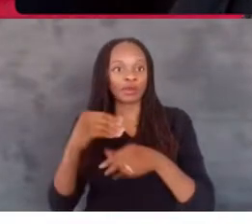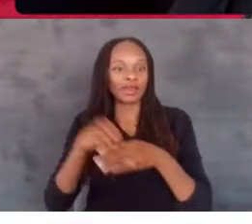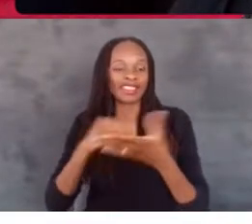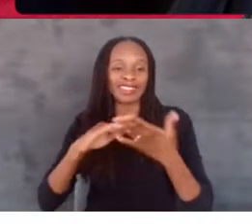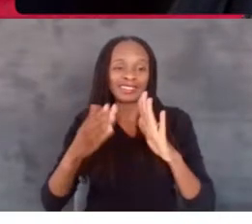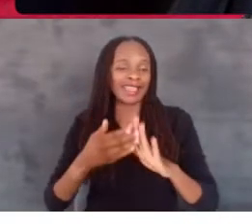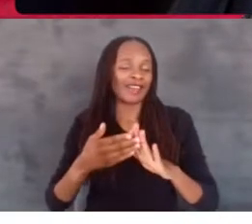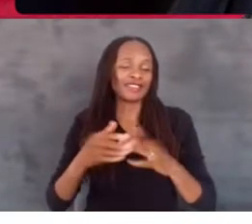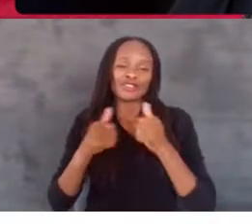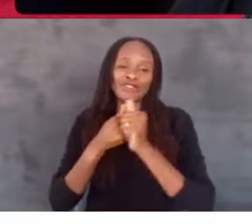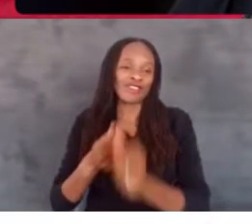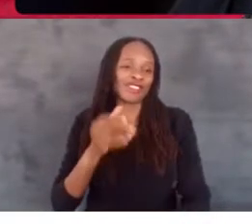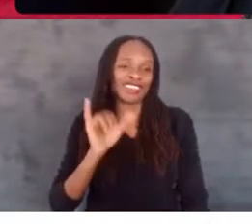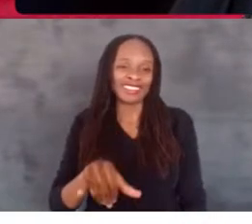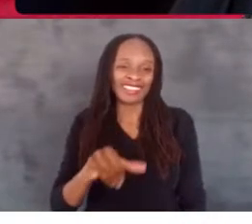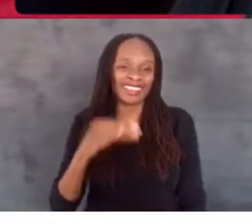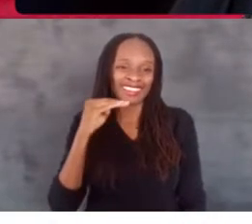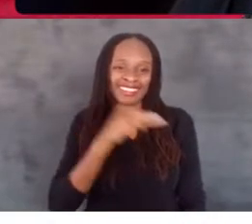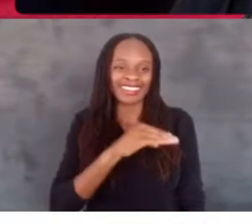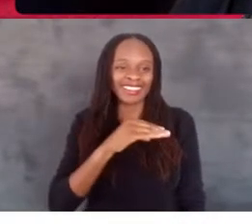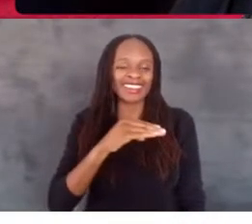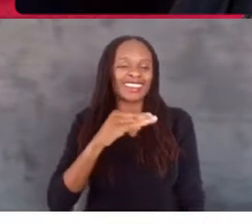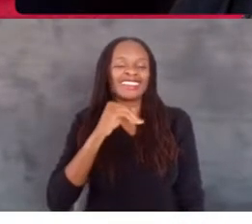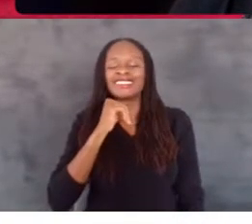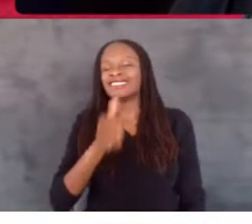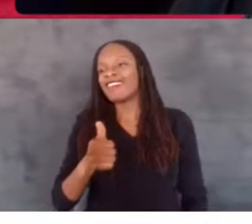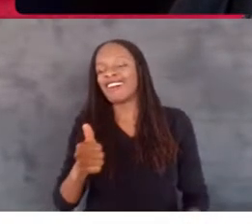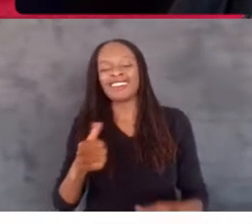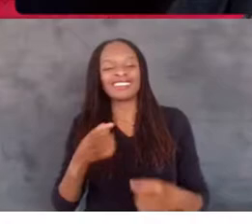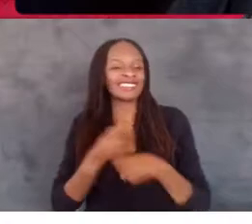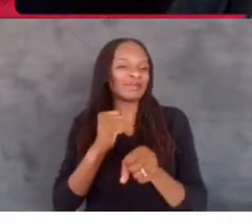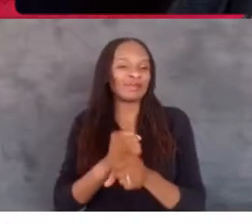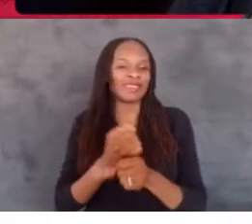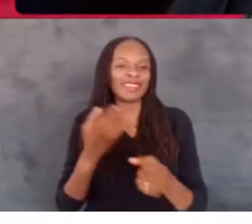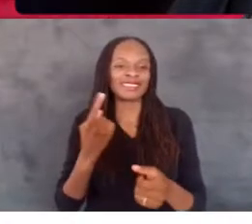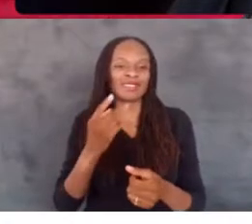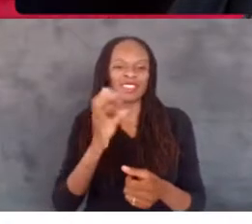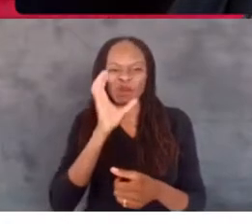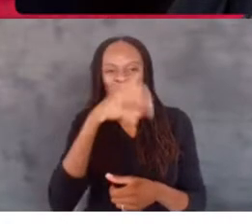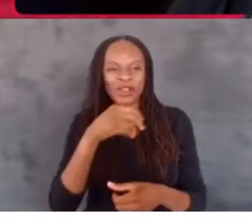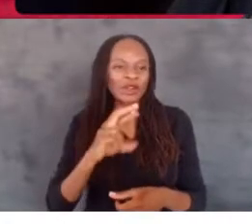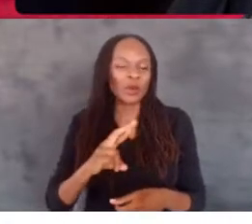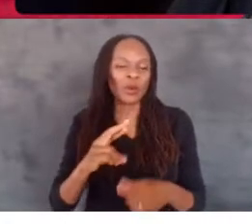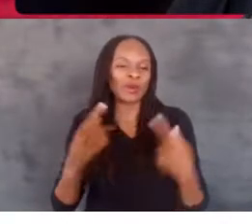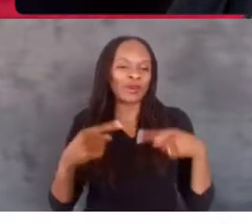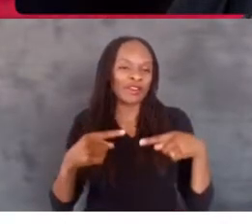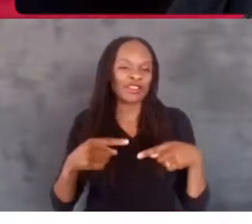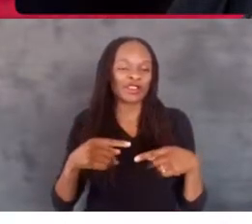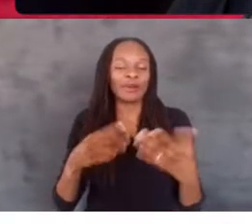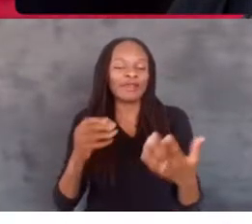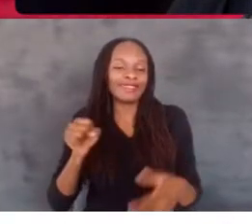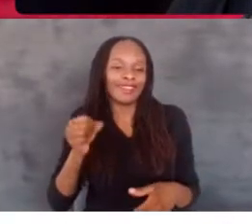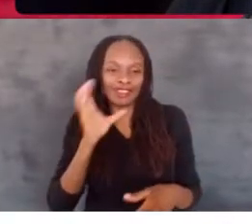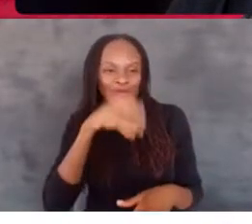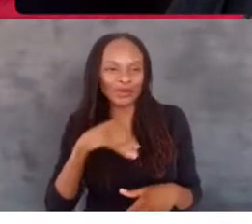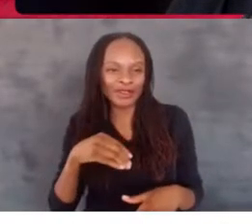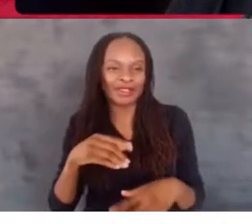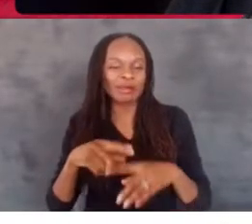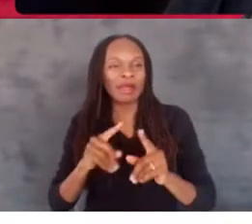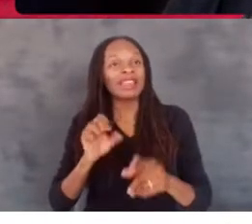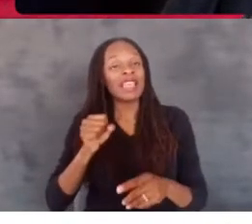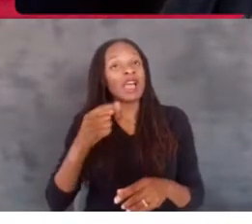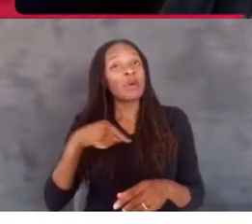with it just, you know, not to create an argument, not to make it weird, even though it's weird already. So we thought that concept would be weird